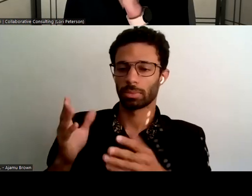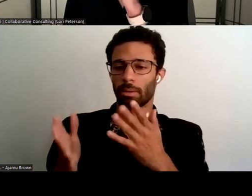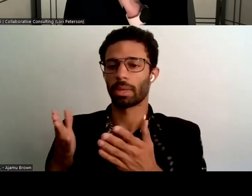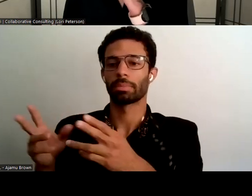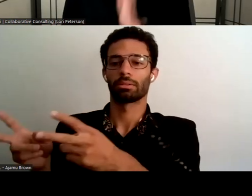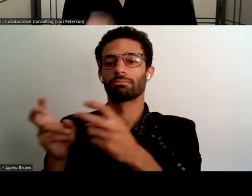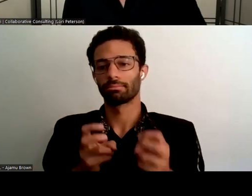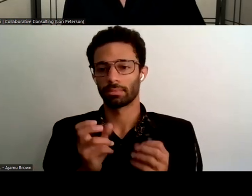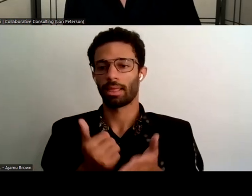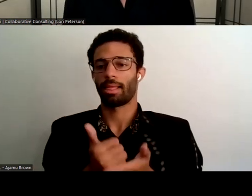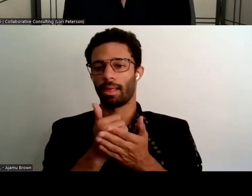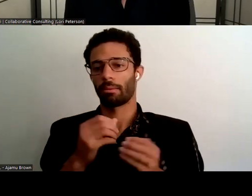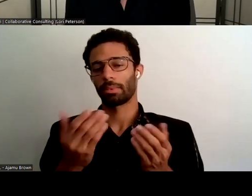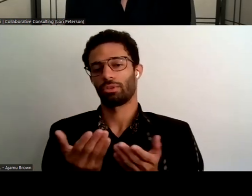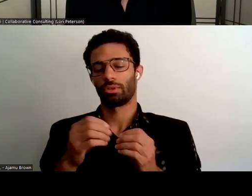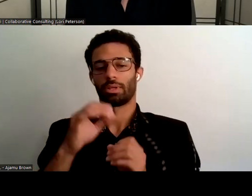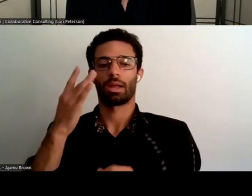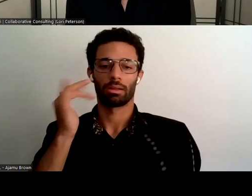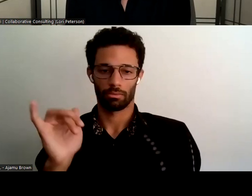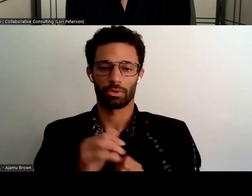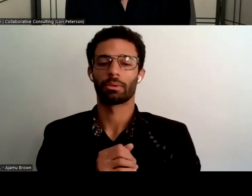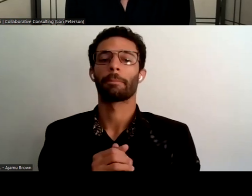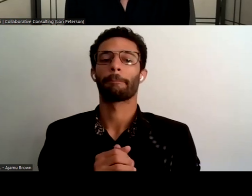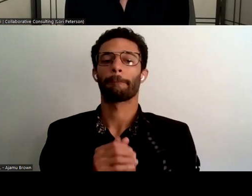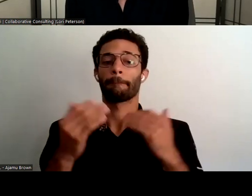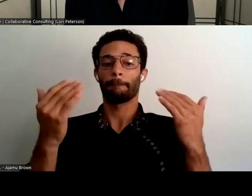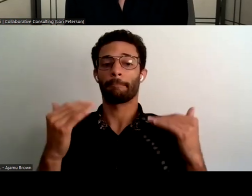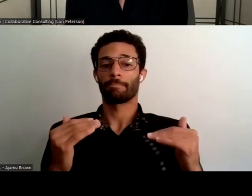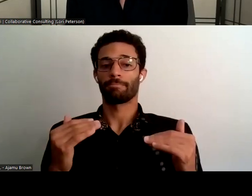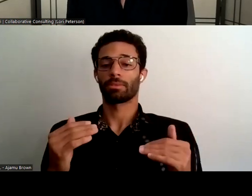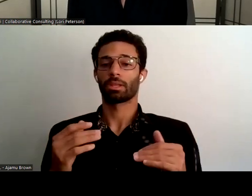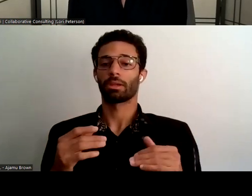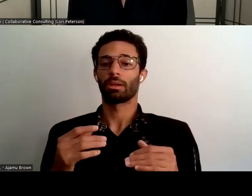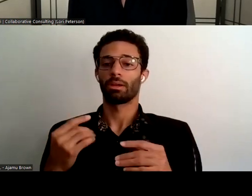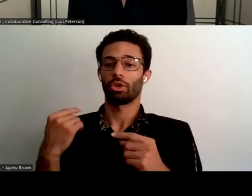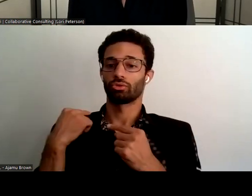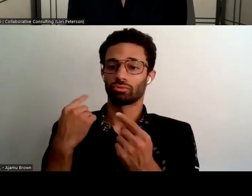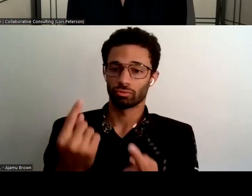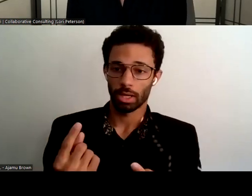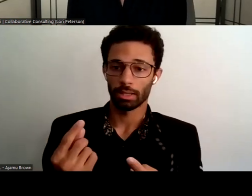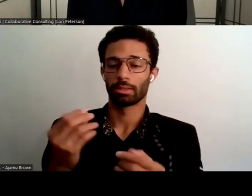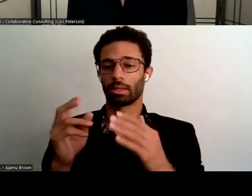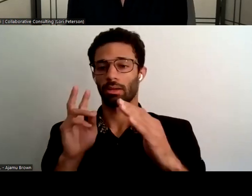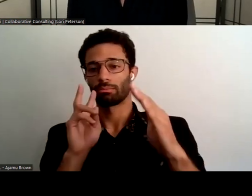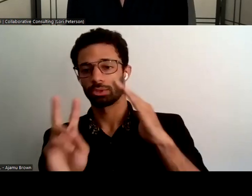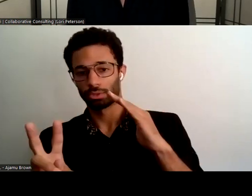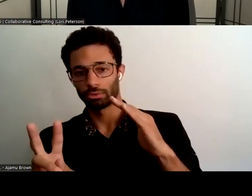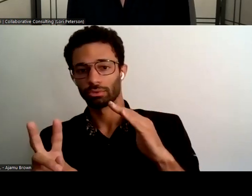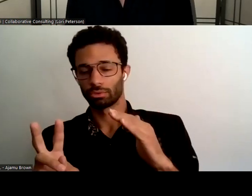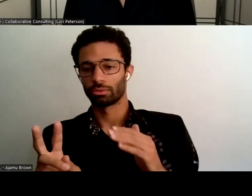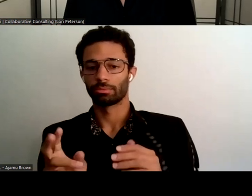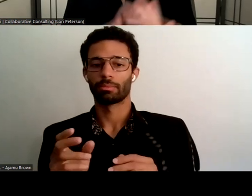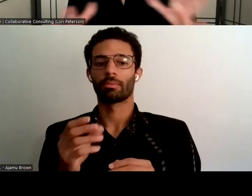california and then we're looking at trends and projections and as susan mentioned the older adult needs